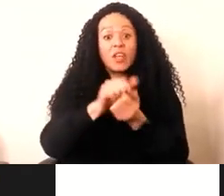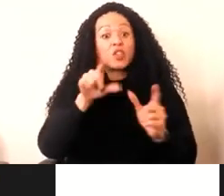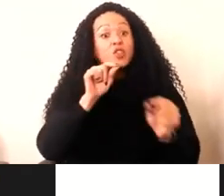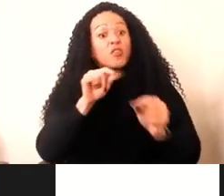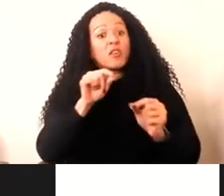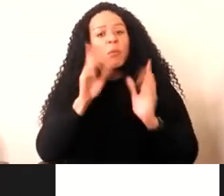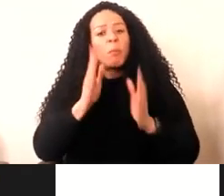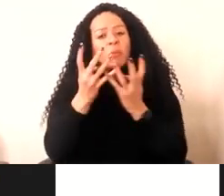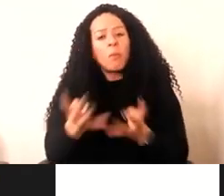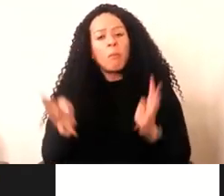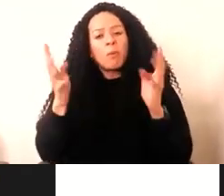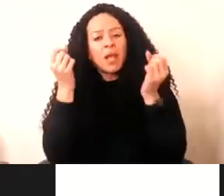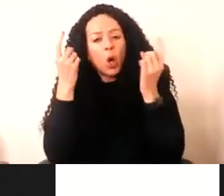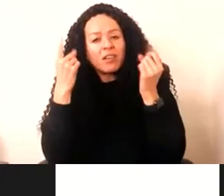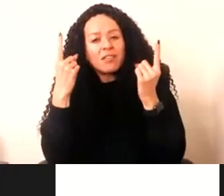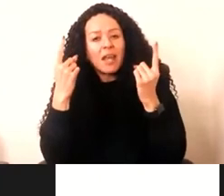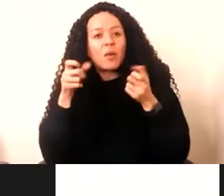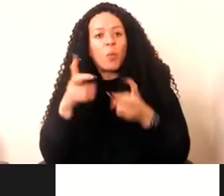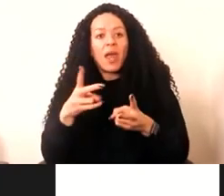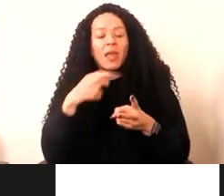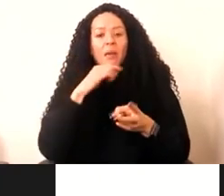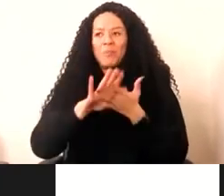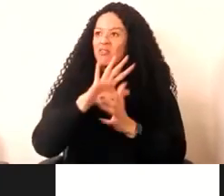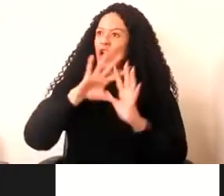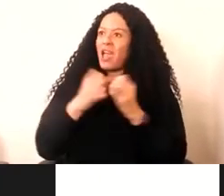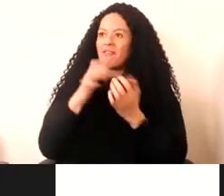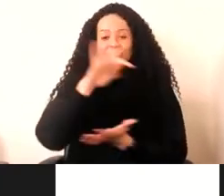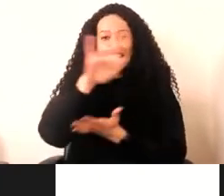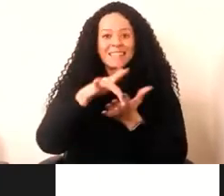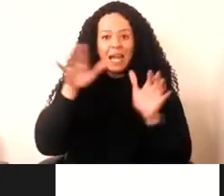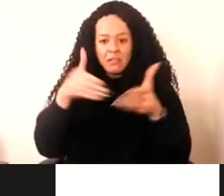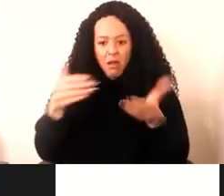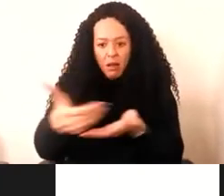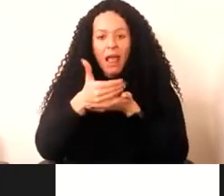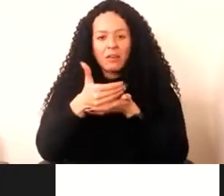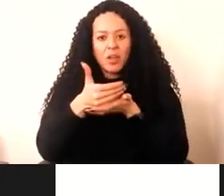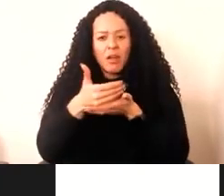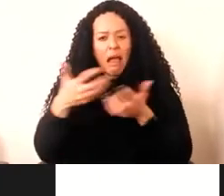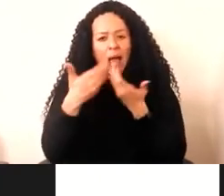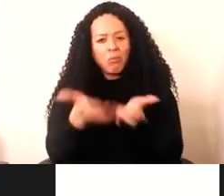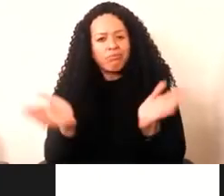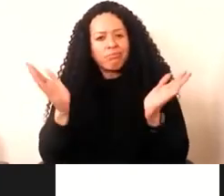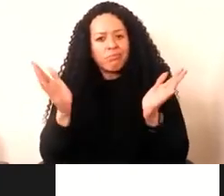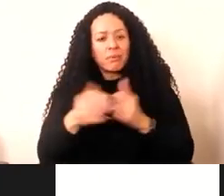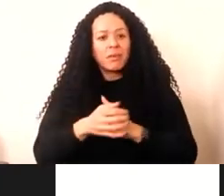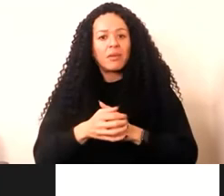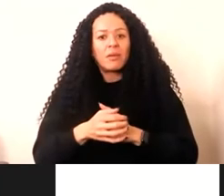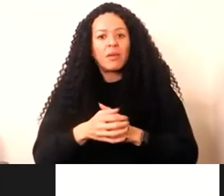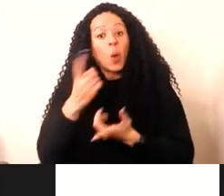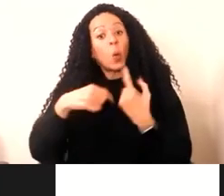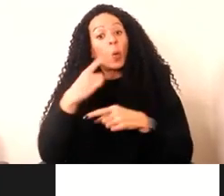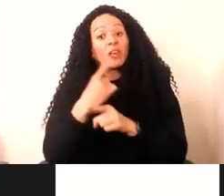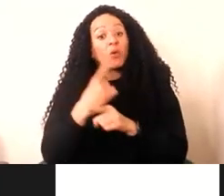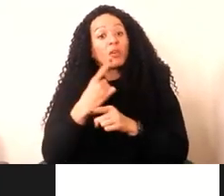the idea of decentralisation, yeah, is something that we actually didn't confront so much. we talked about the